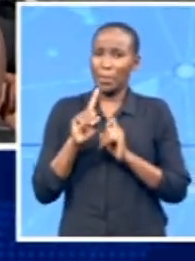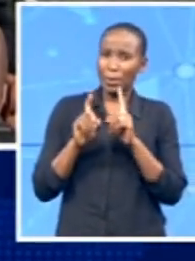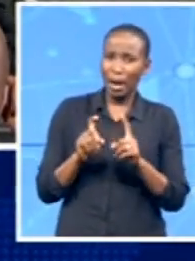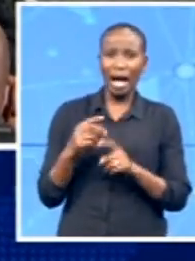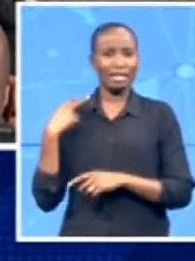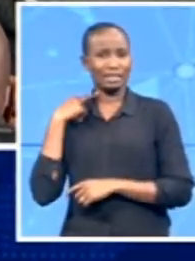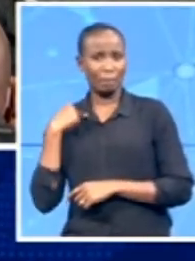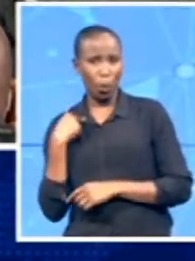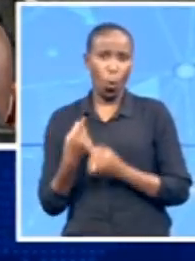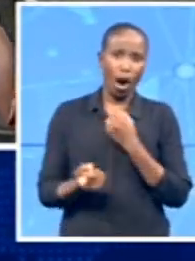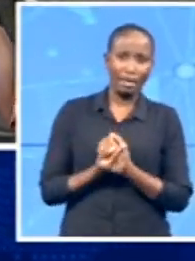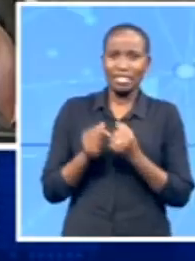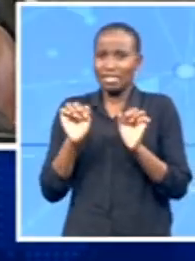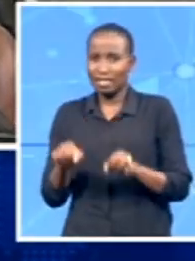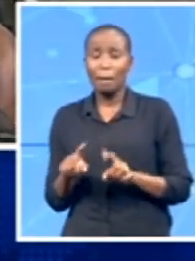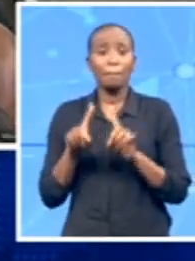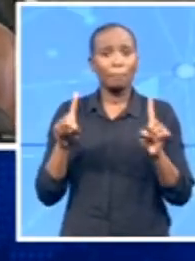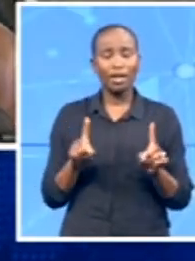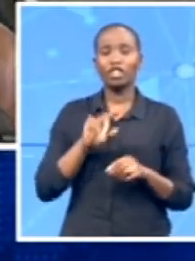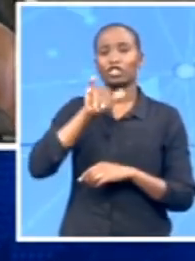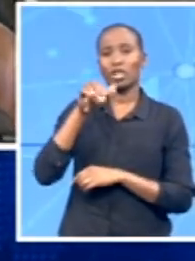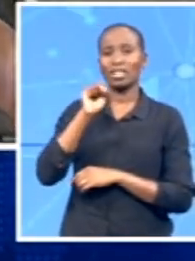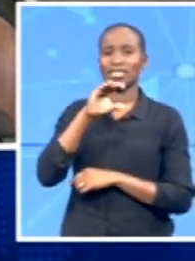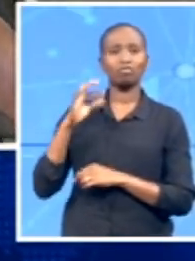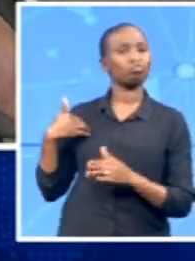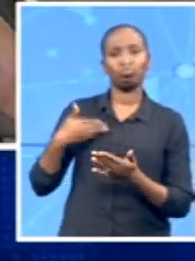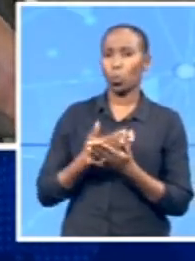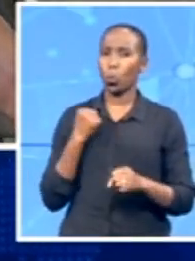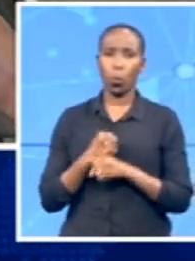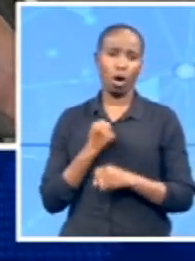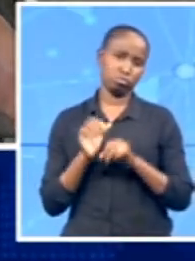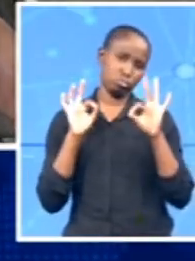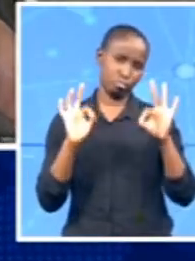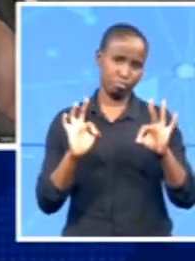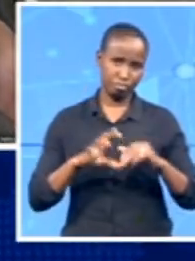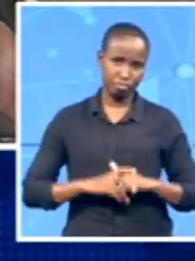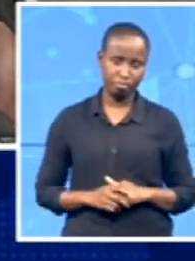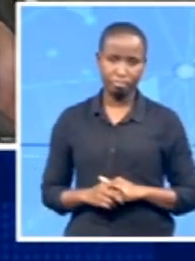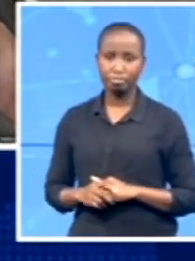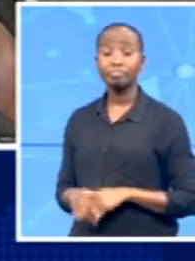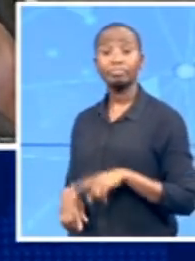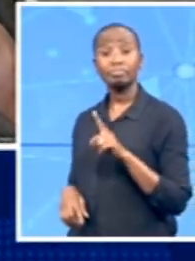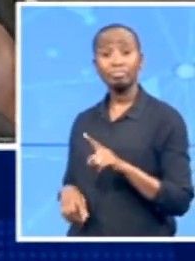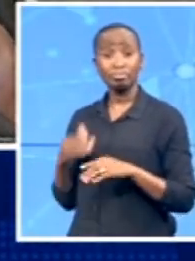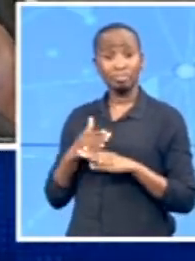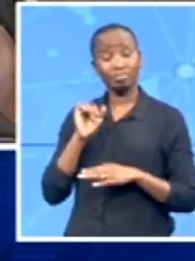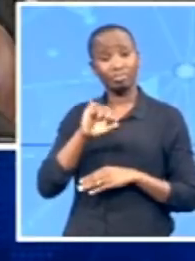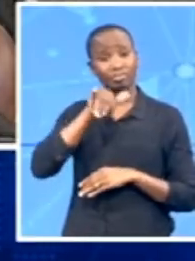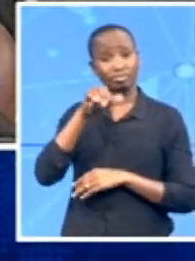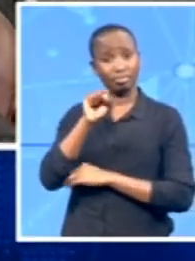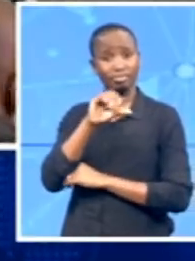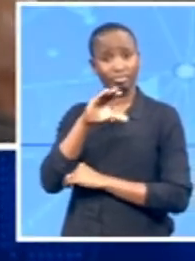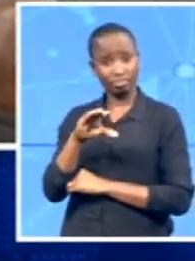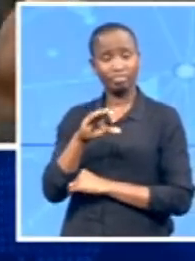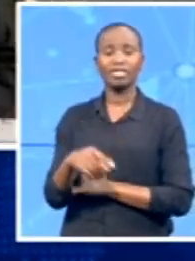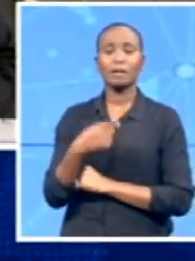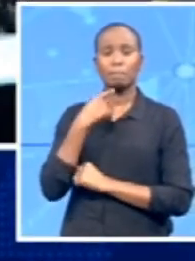doing well. This is a sticky point with the JSC, specifically around their mannerism of interviewing candidates. It's not the first